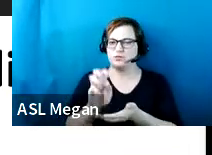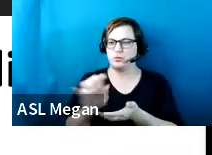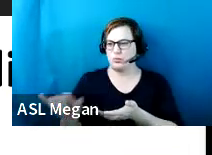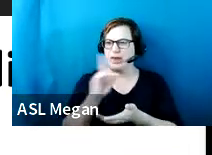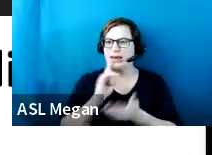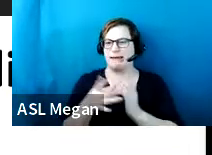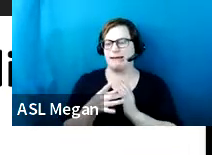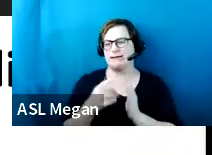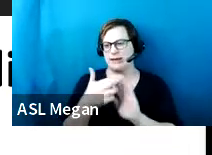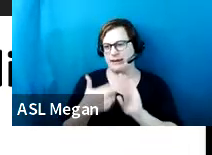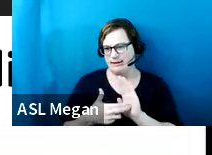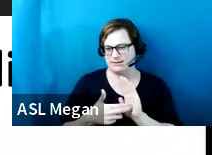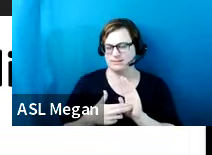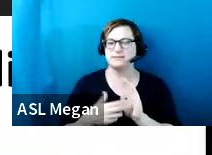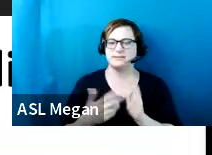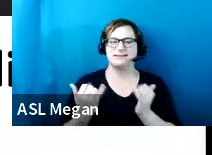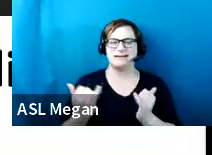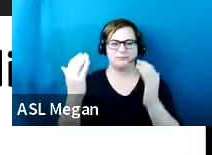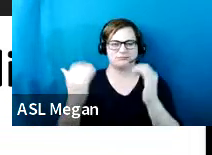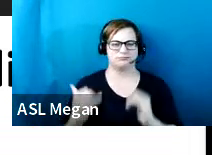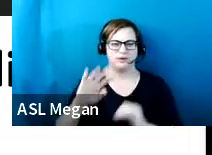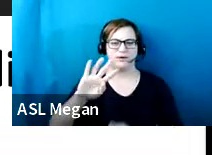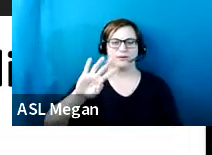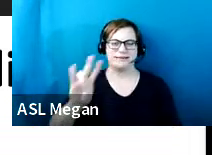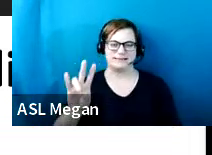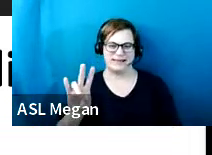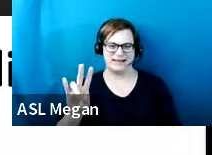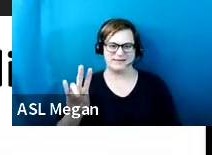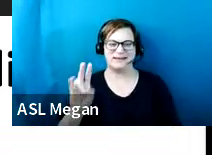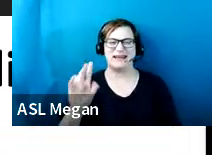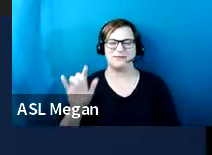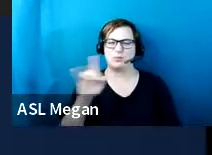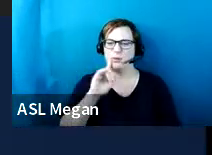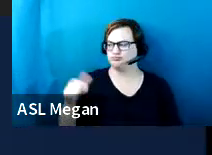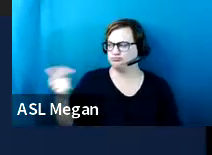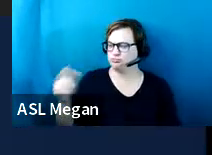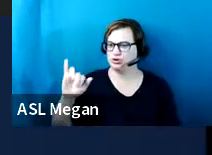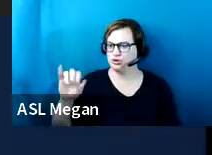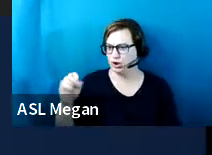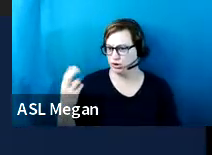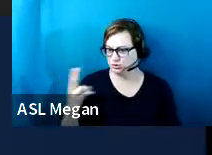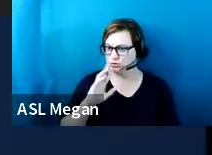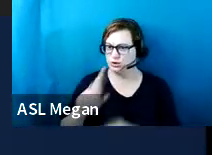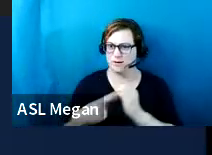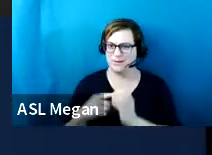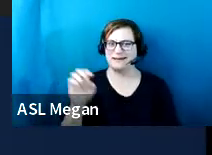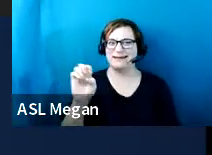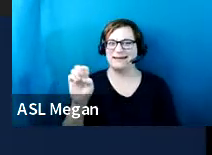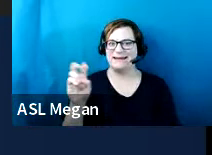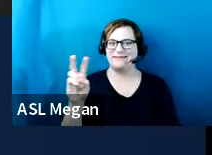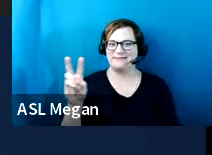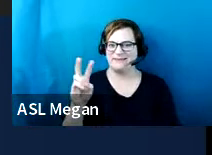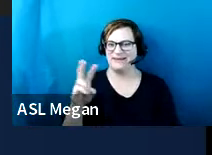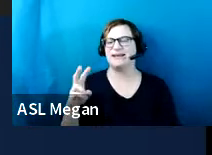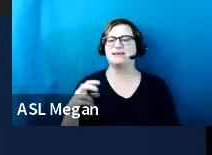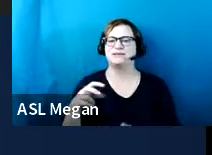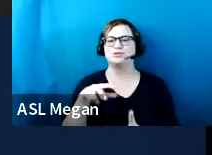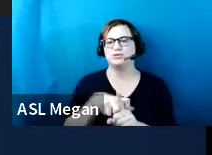Okay. So let's move on to slide number 47. I'll pass it on to Josh to talk about EV charging stations. Josh. Thank you, Bobby.